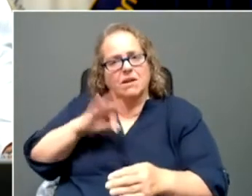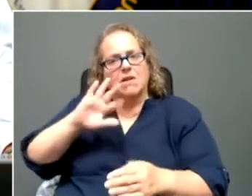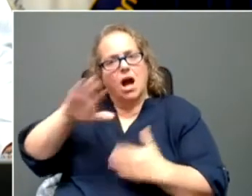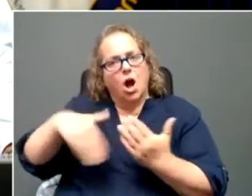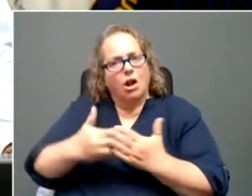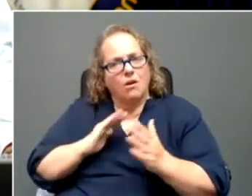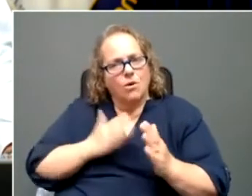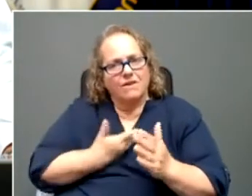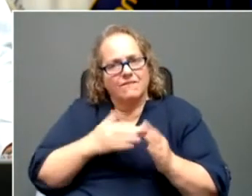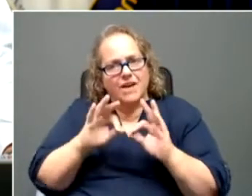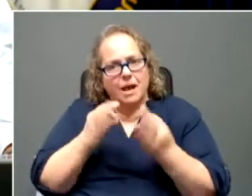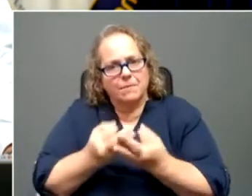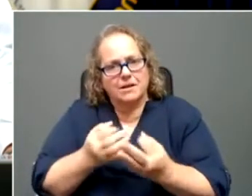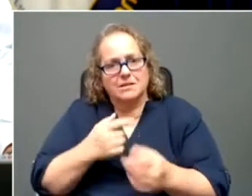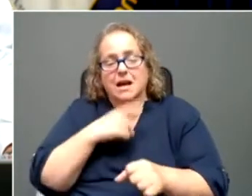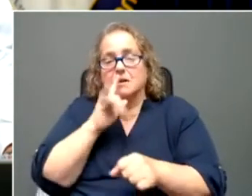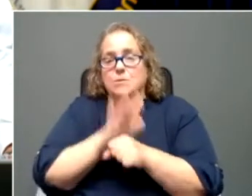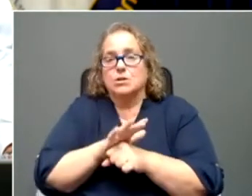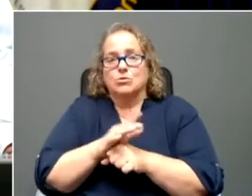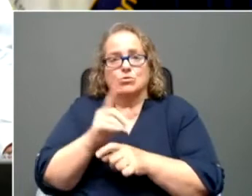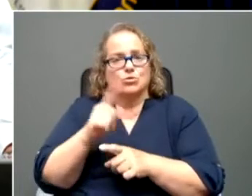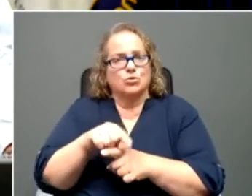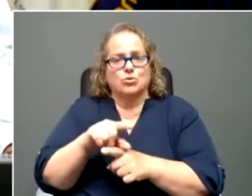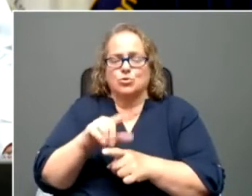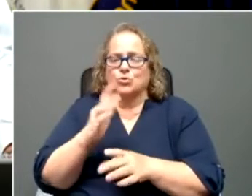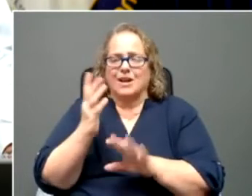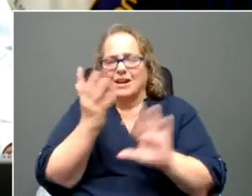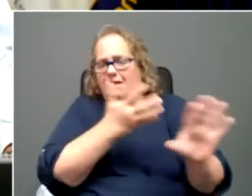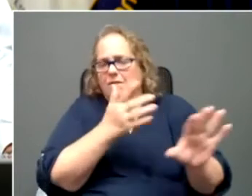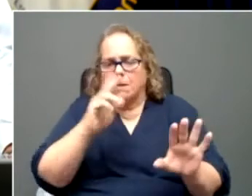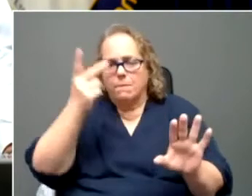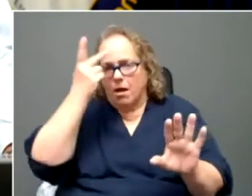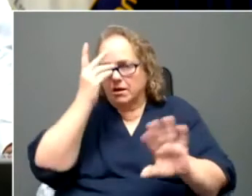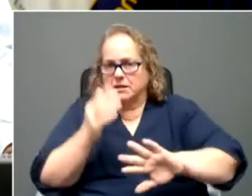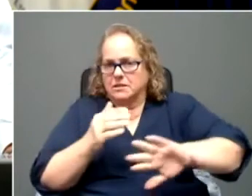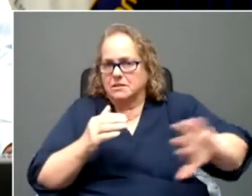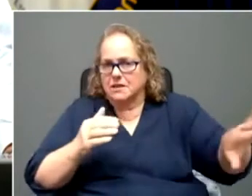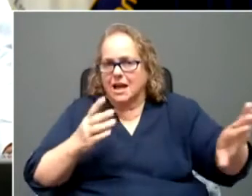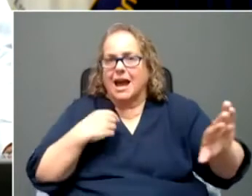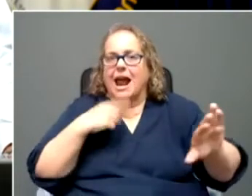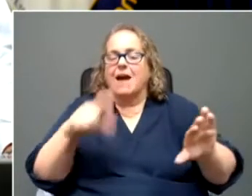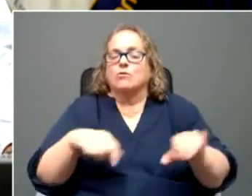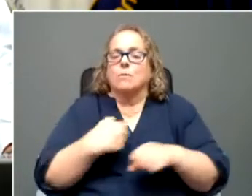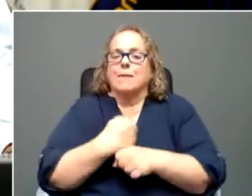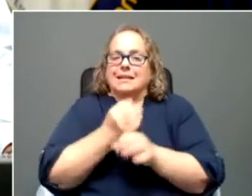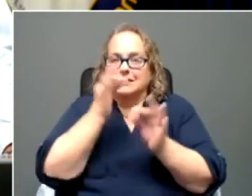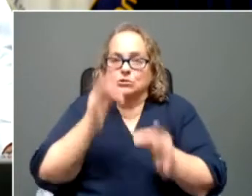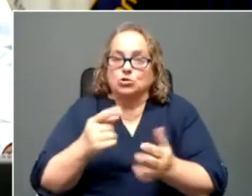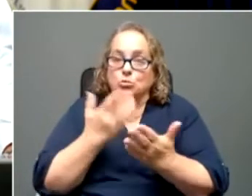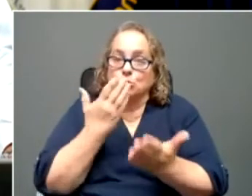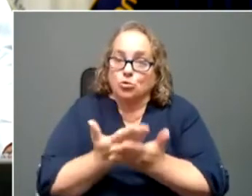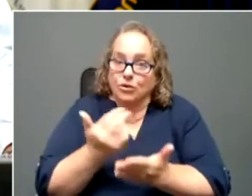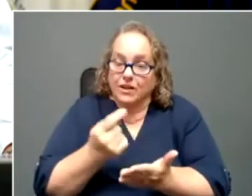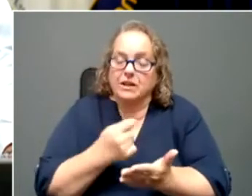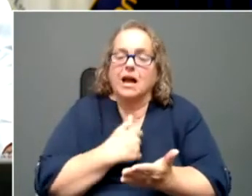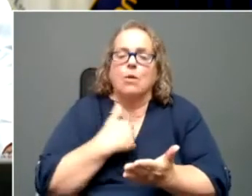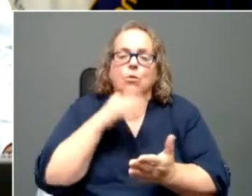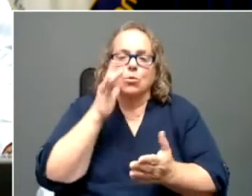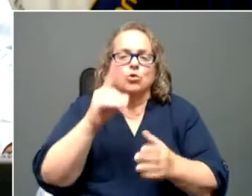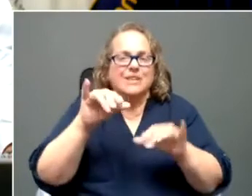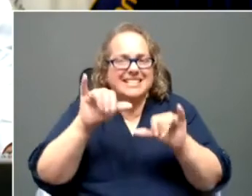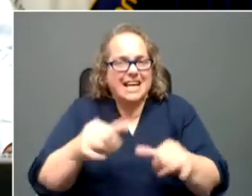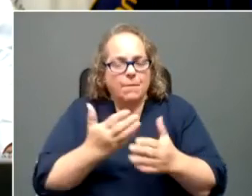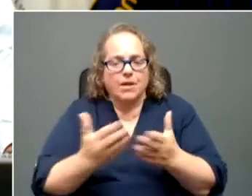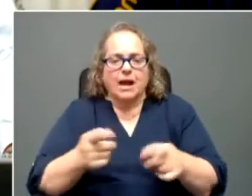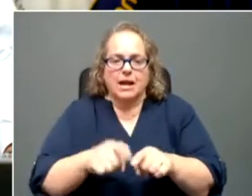I committed to leaving politics far behind and I've had to make the decisions to prove it and we're going to do the same thing in analyzing this